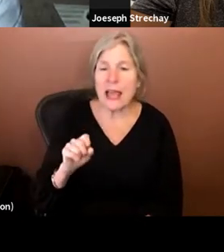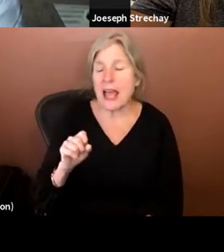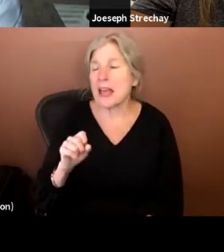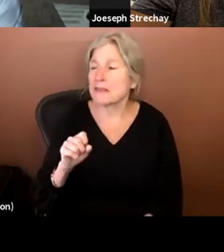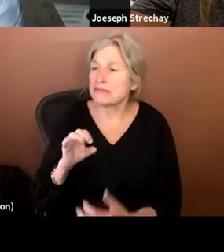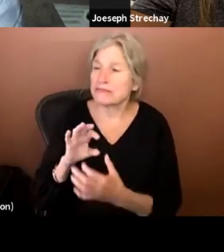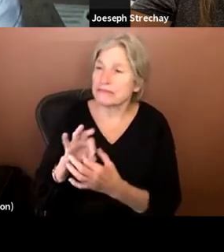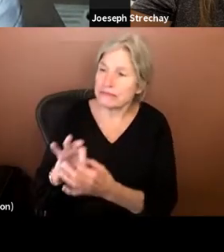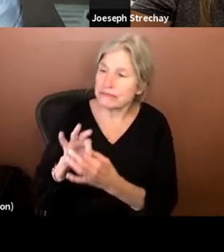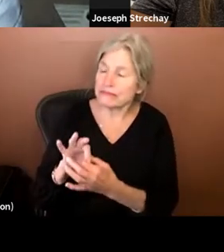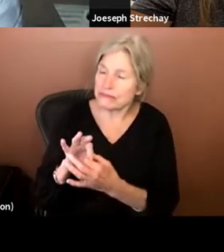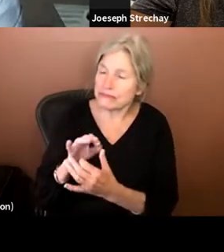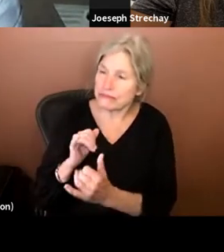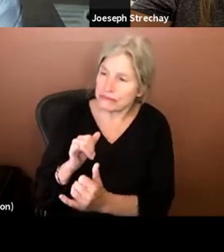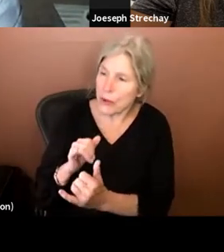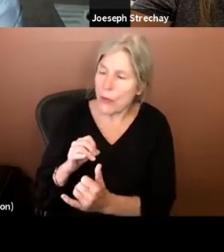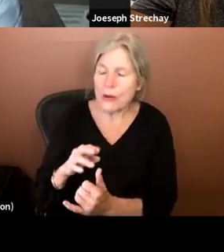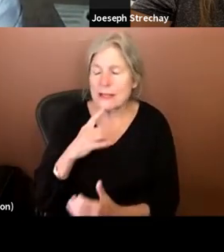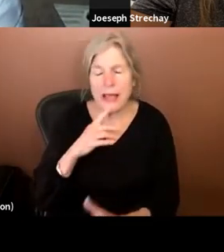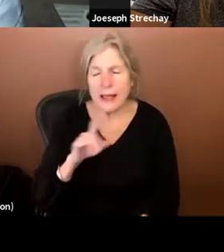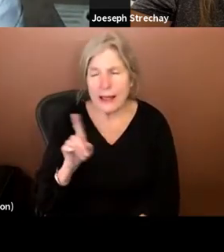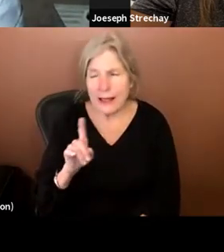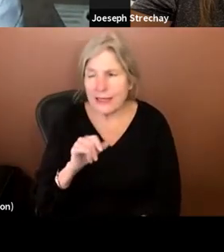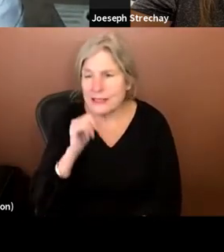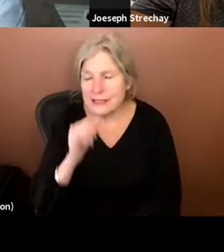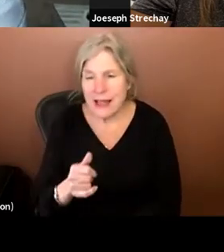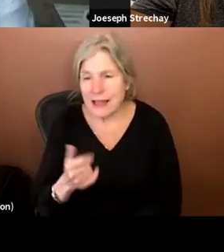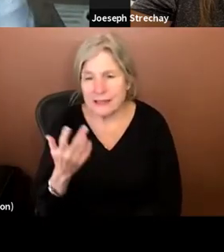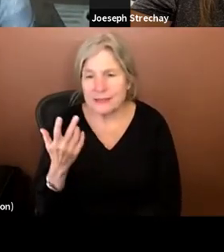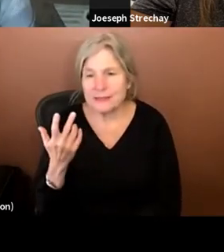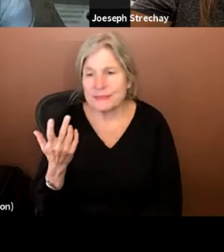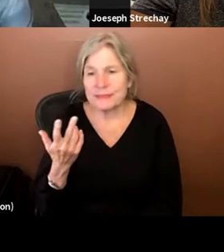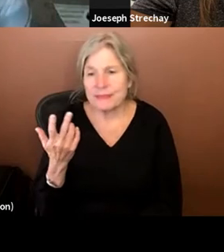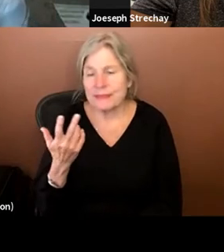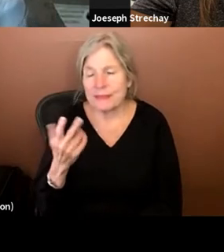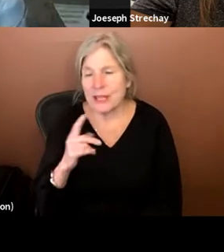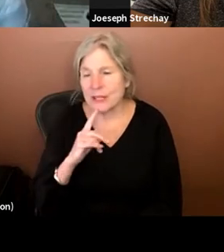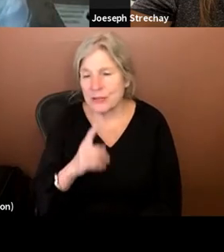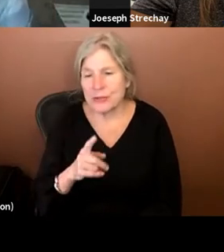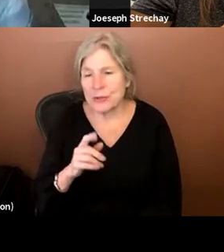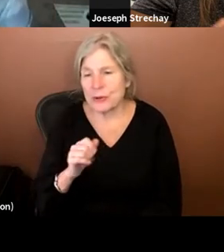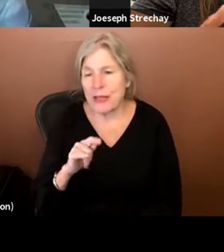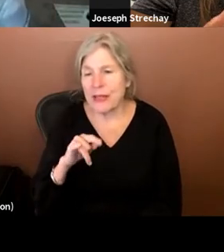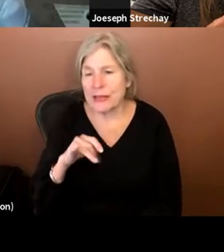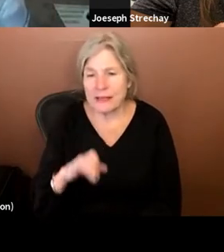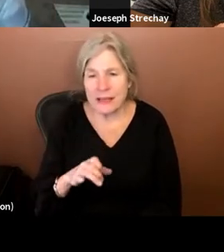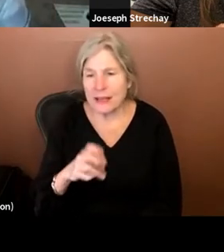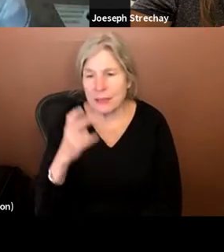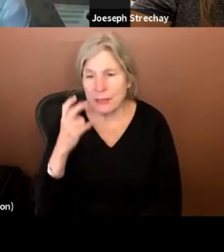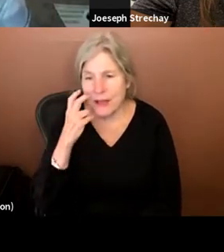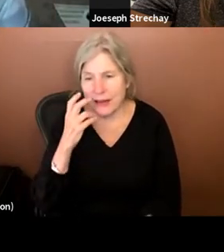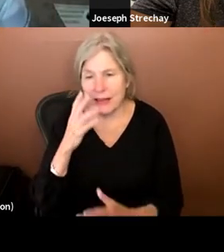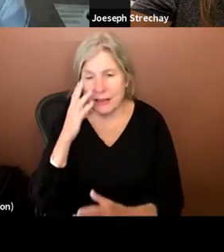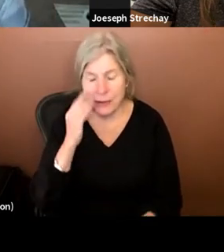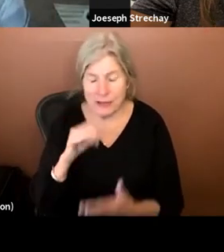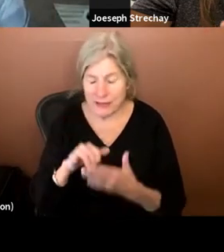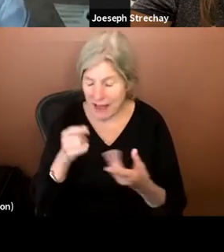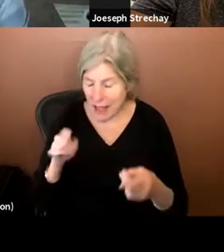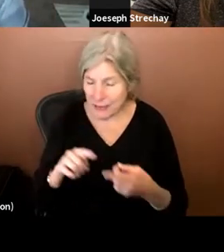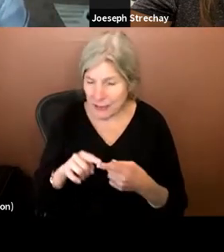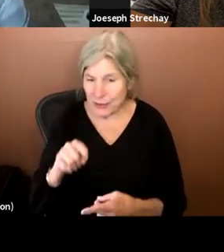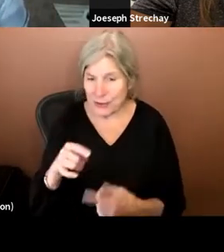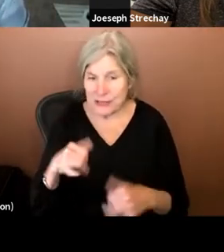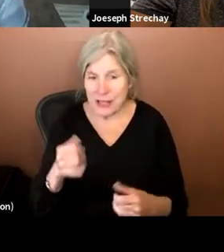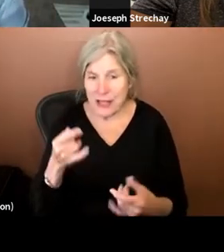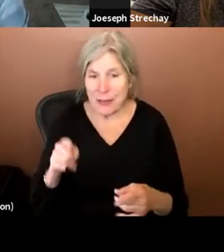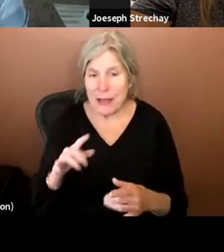with what you're putting out there or say that this is not, uh, a true authentic blind experience. Do you, does that happen to you? And if so, how